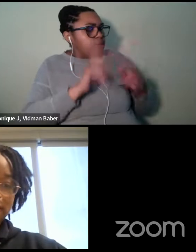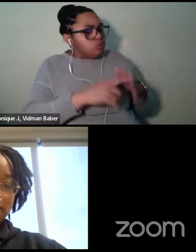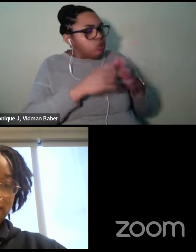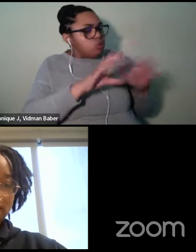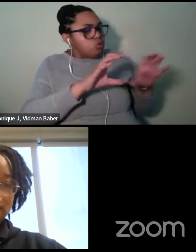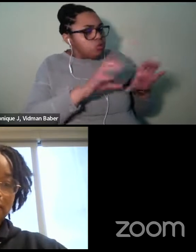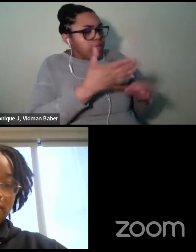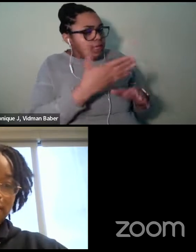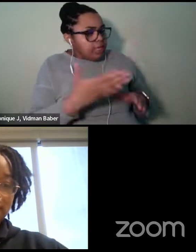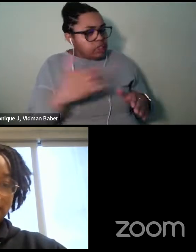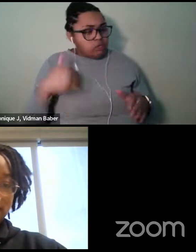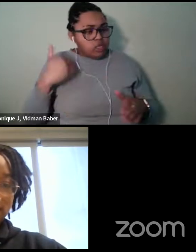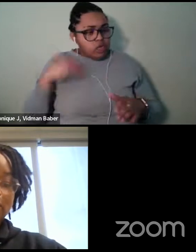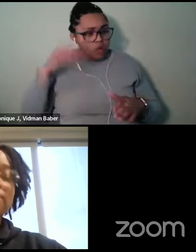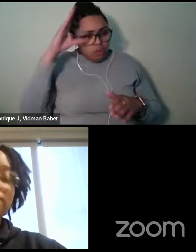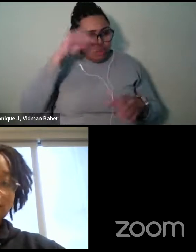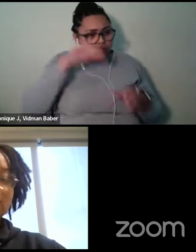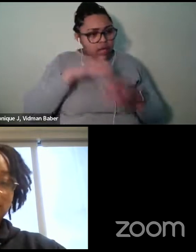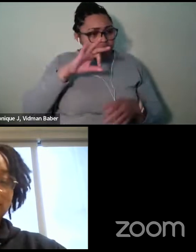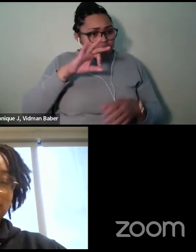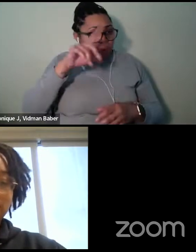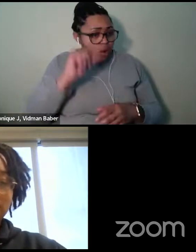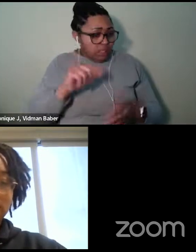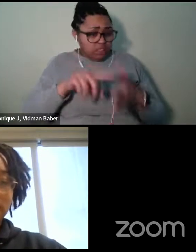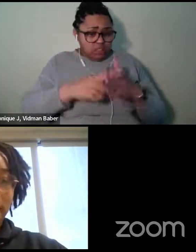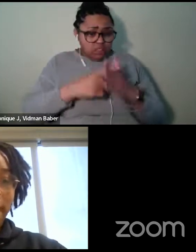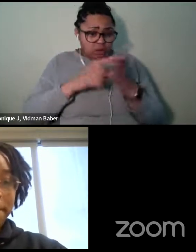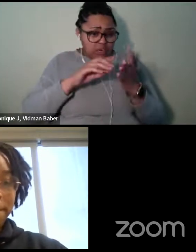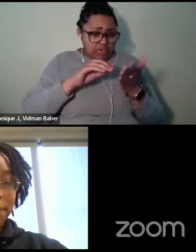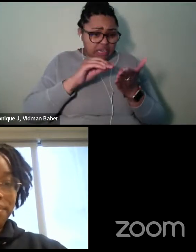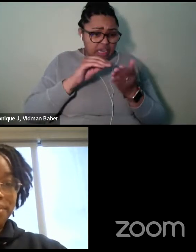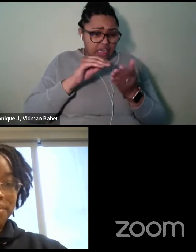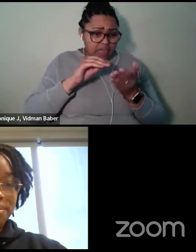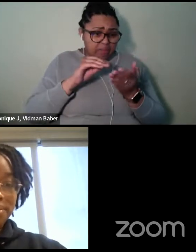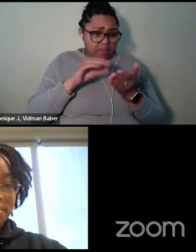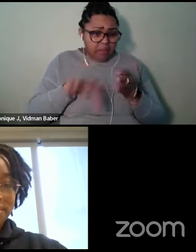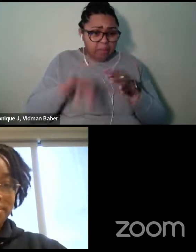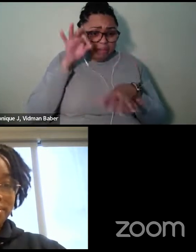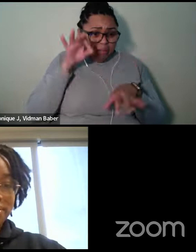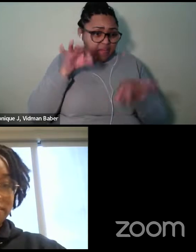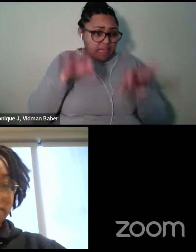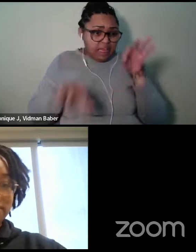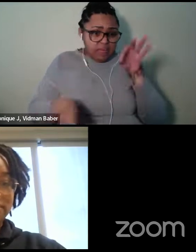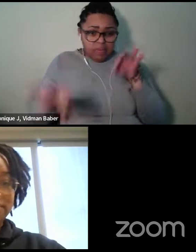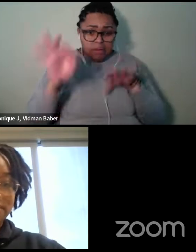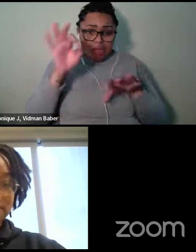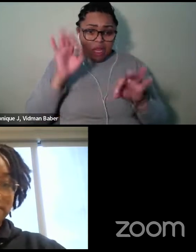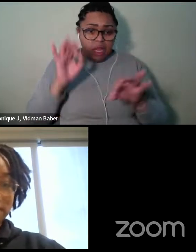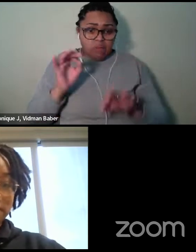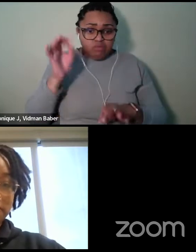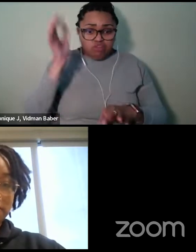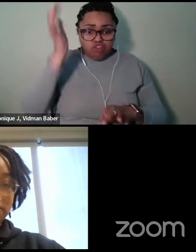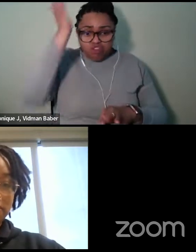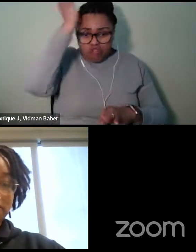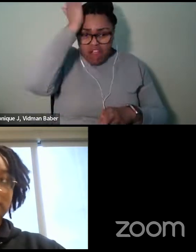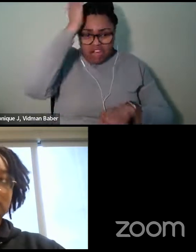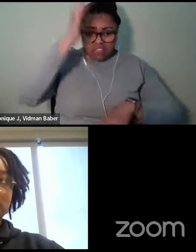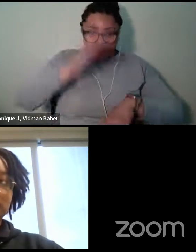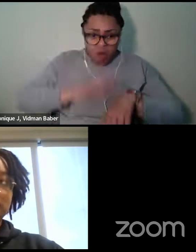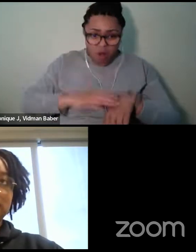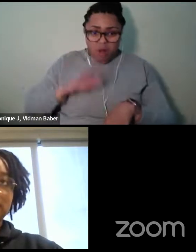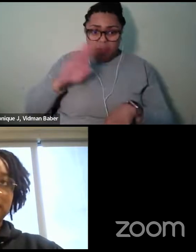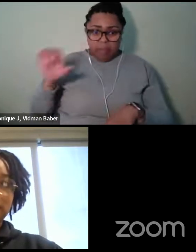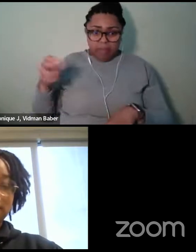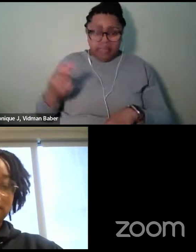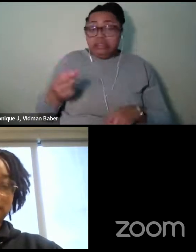in Florida, he just started picking up garbage off the, off the beach, you know, it's, it's so it's like, it's that simple is it can be as simple as just,